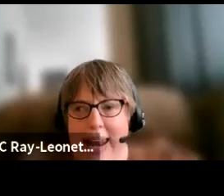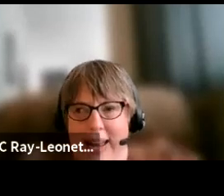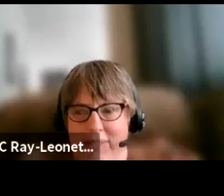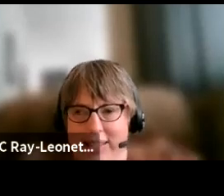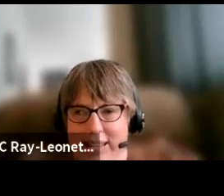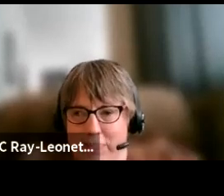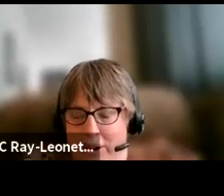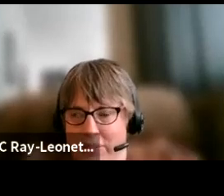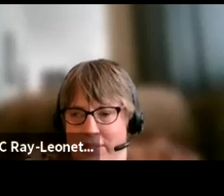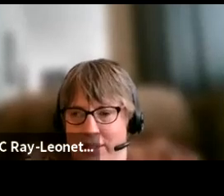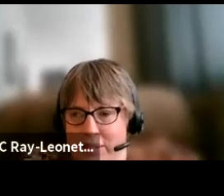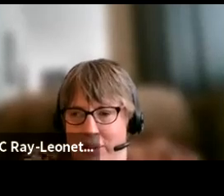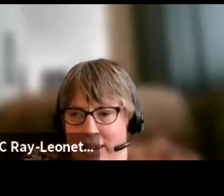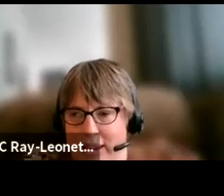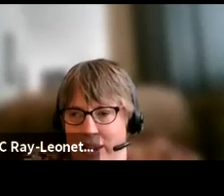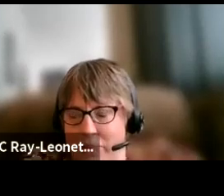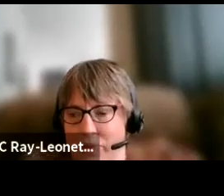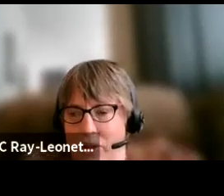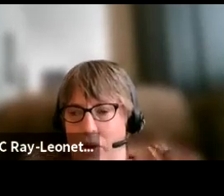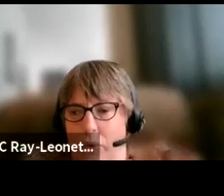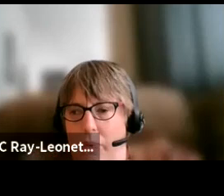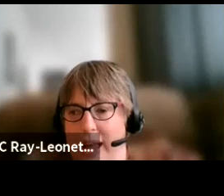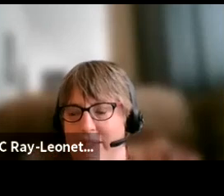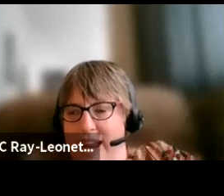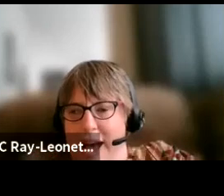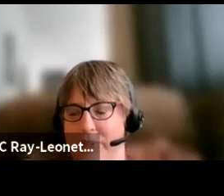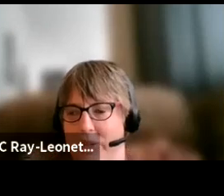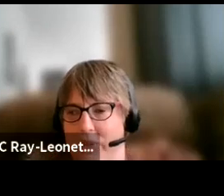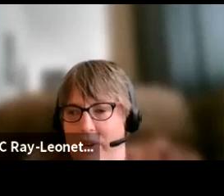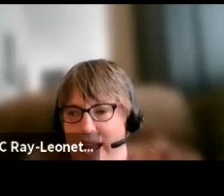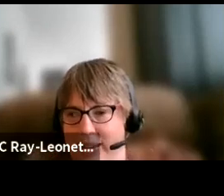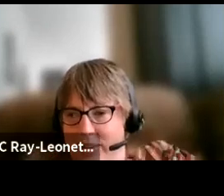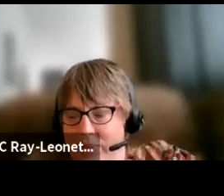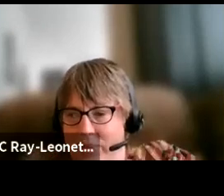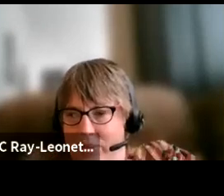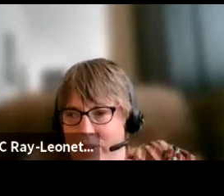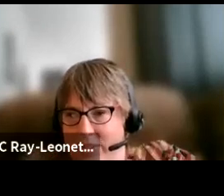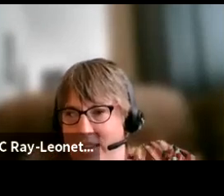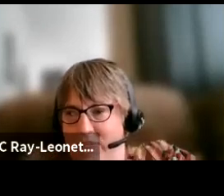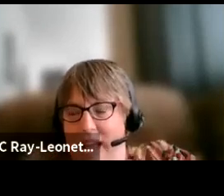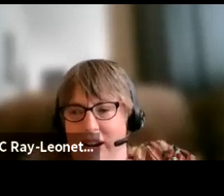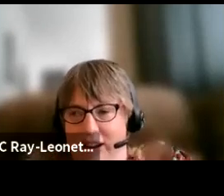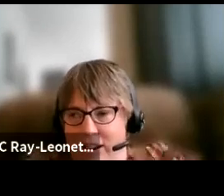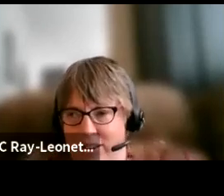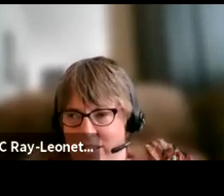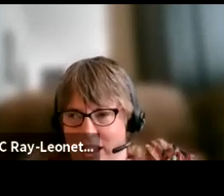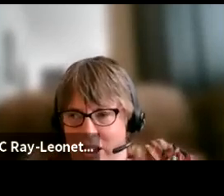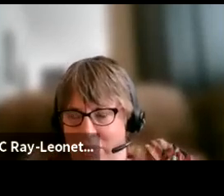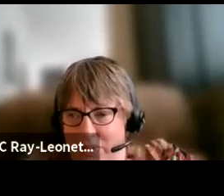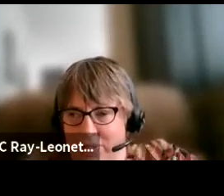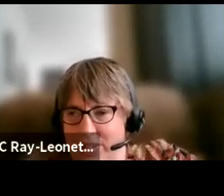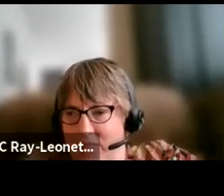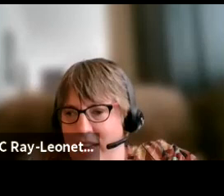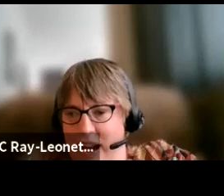any of us as a person with a disability, we have an absolute right to receive care in a nursing